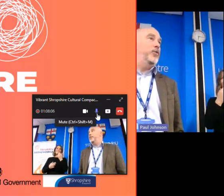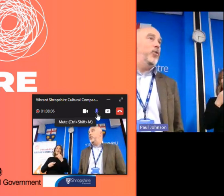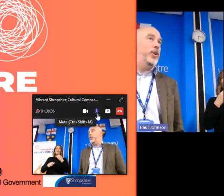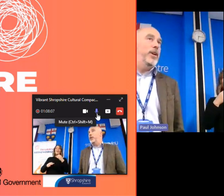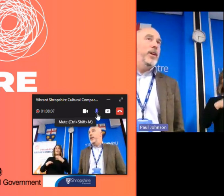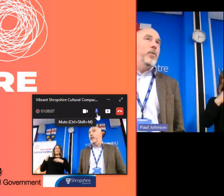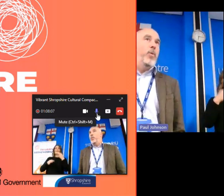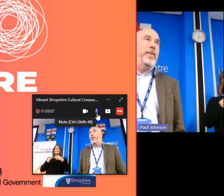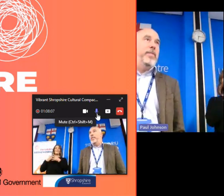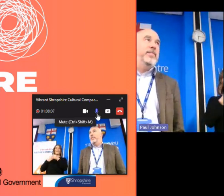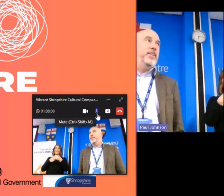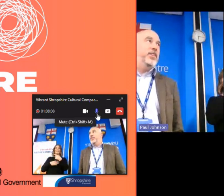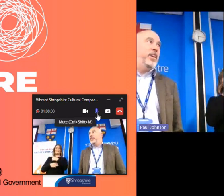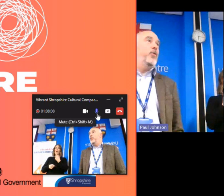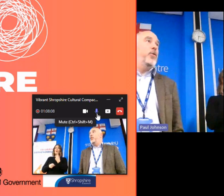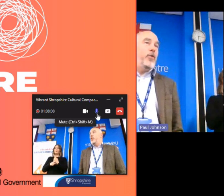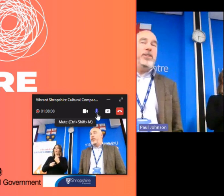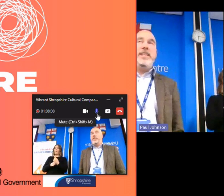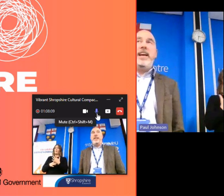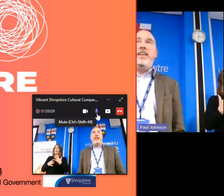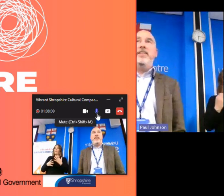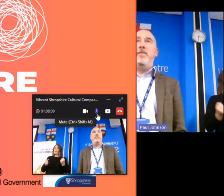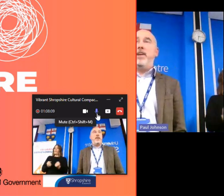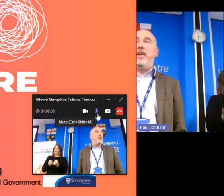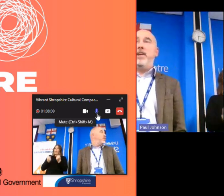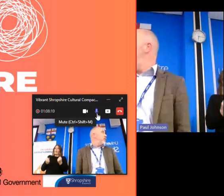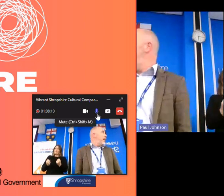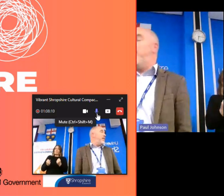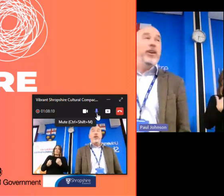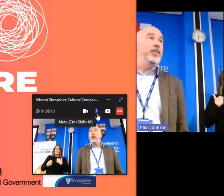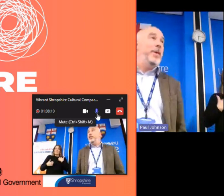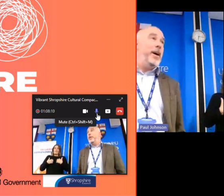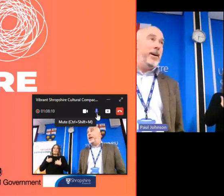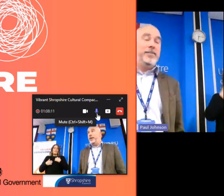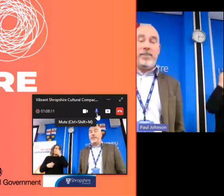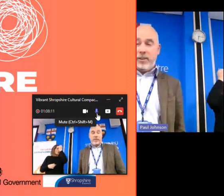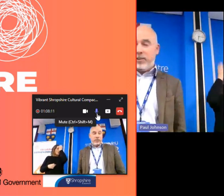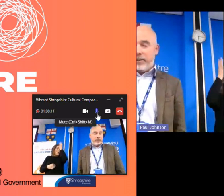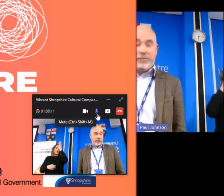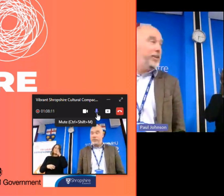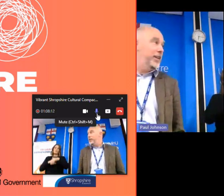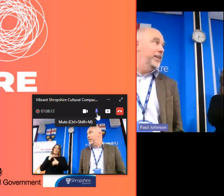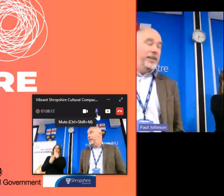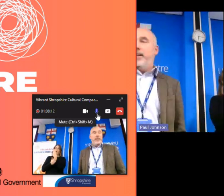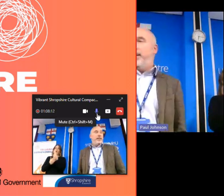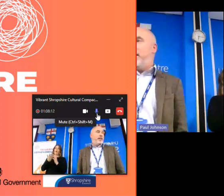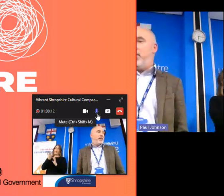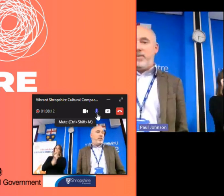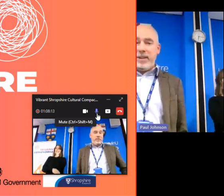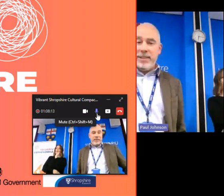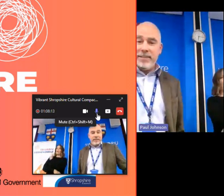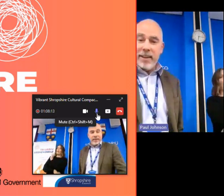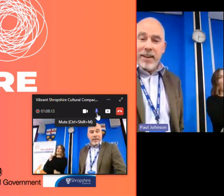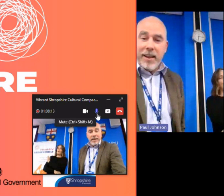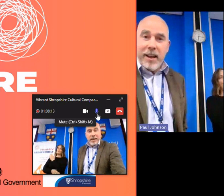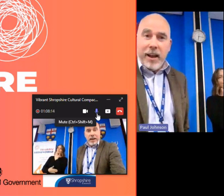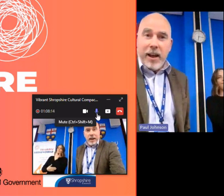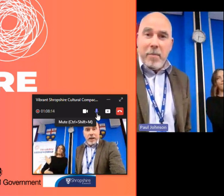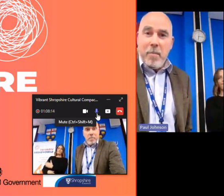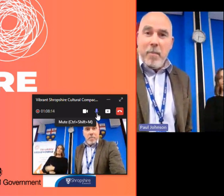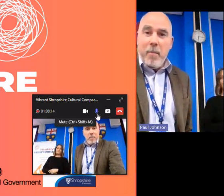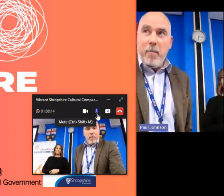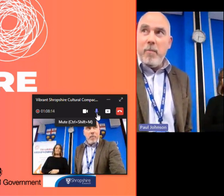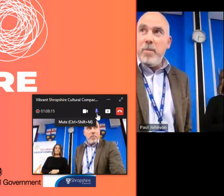political leader talk with such kind of authority and conviction and knowledge about arts and culture that's really uh really fantastic